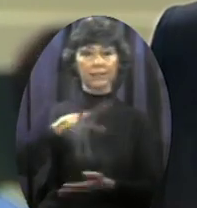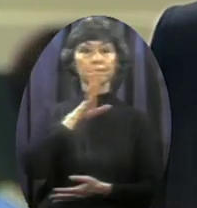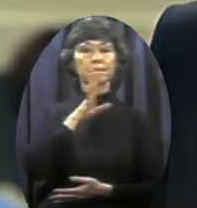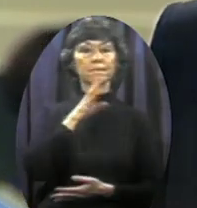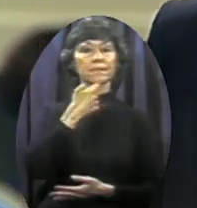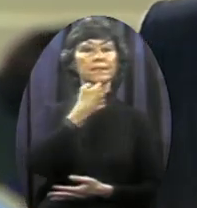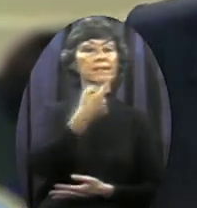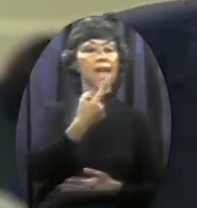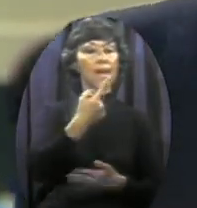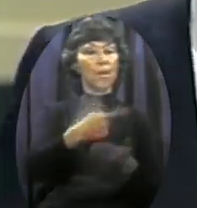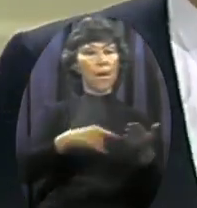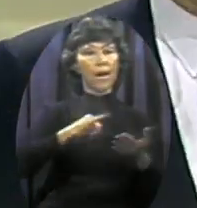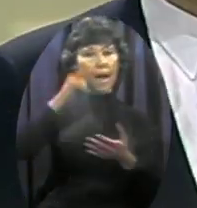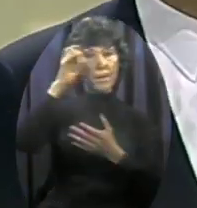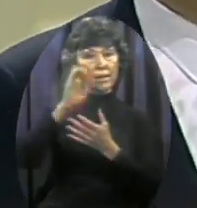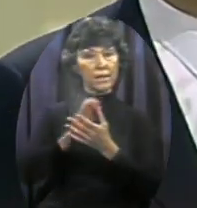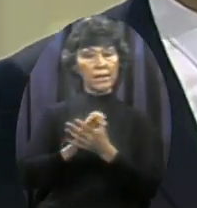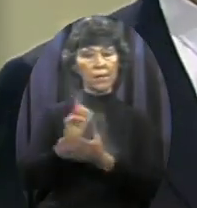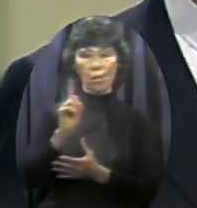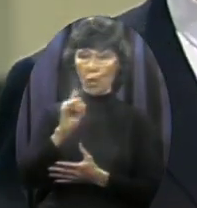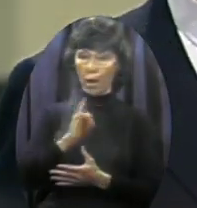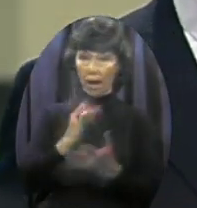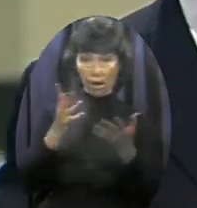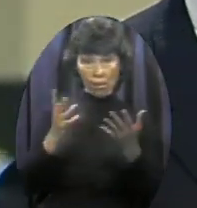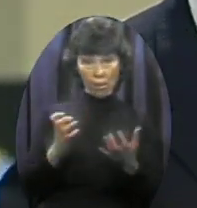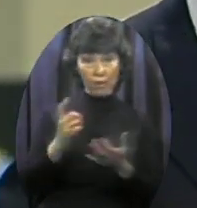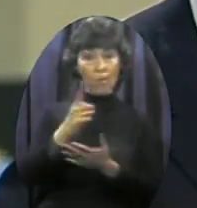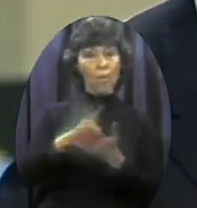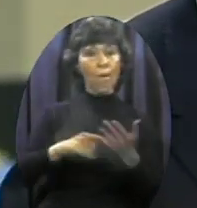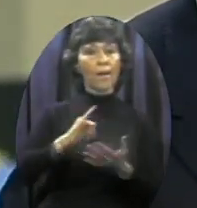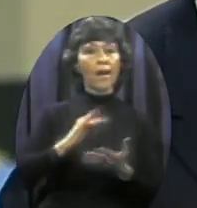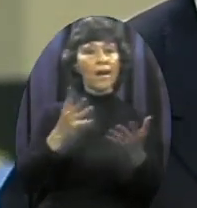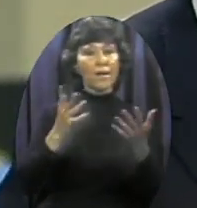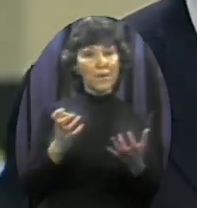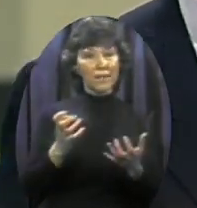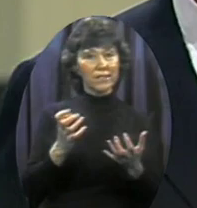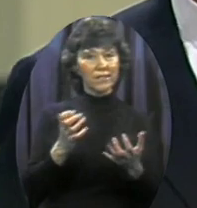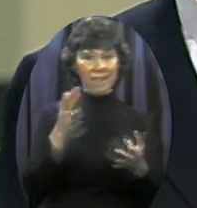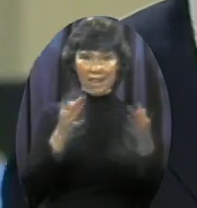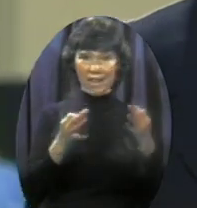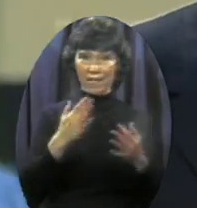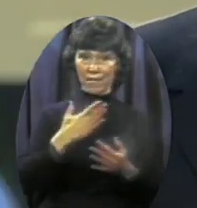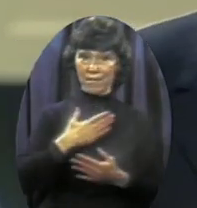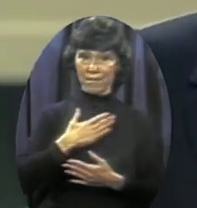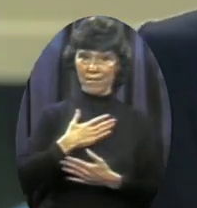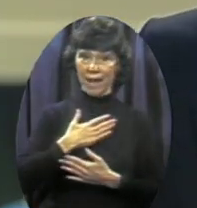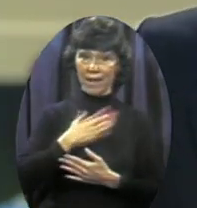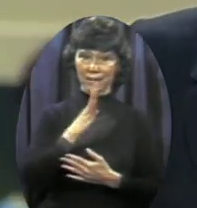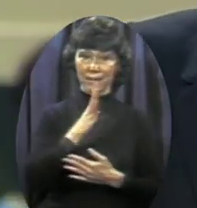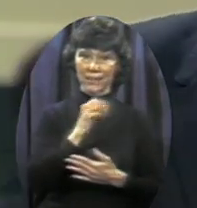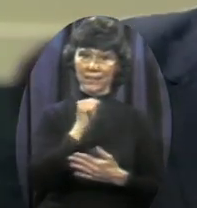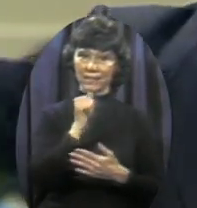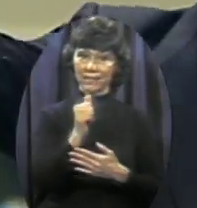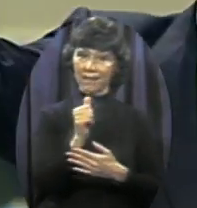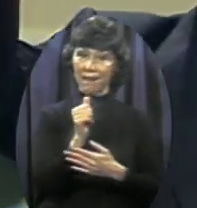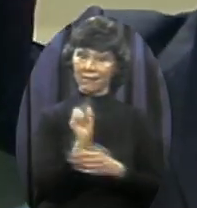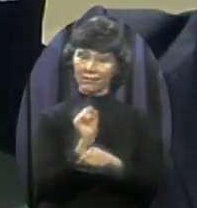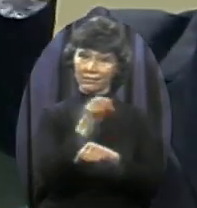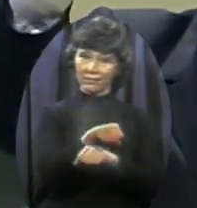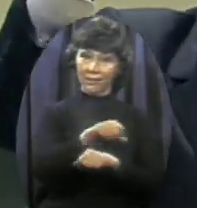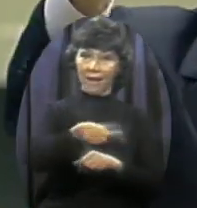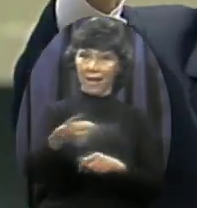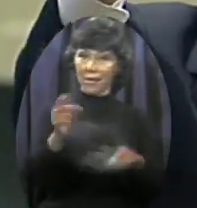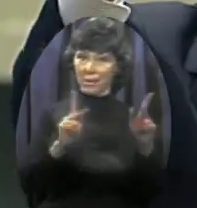please As long as our speech Does not infringe upon the liberties of others Isn't it wonderful to be able to go To